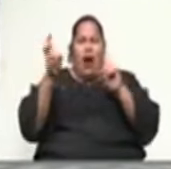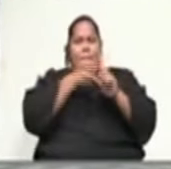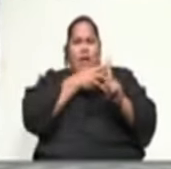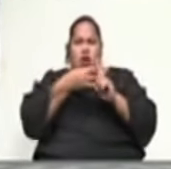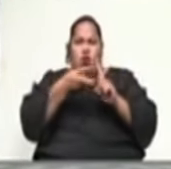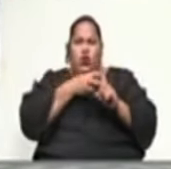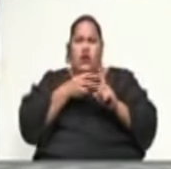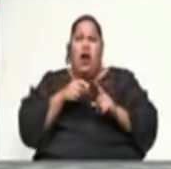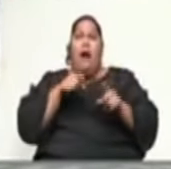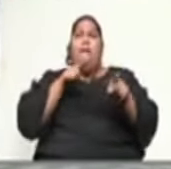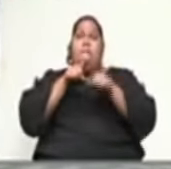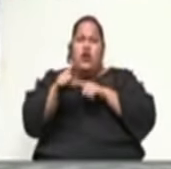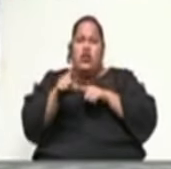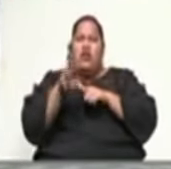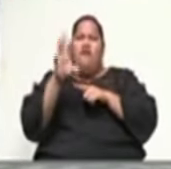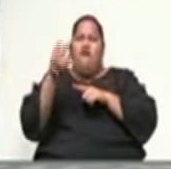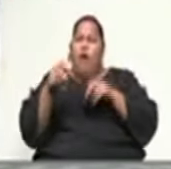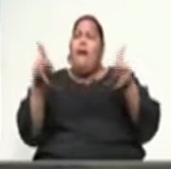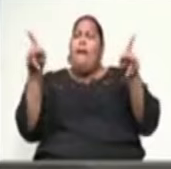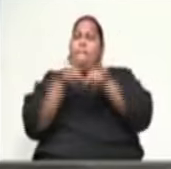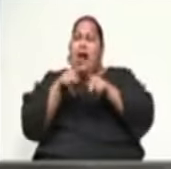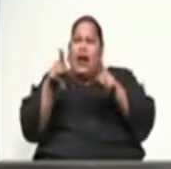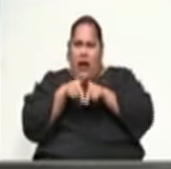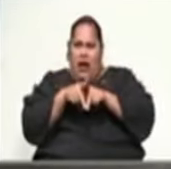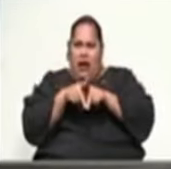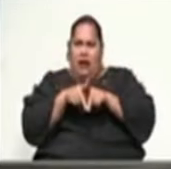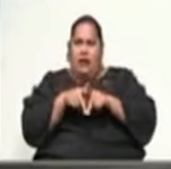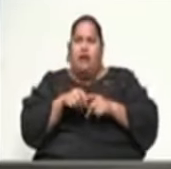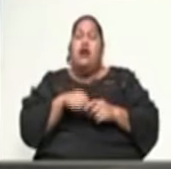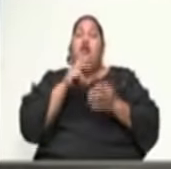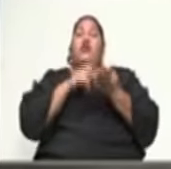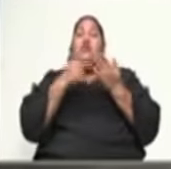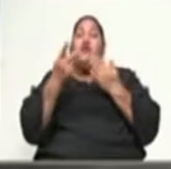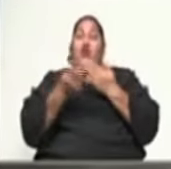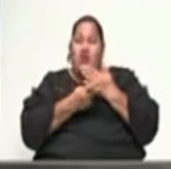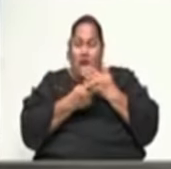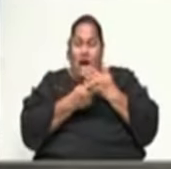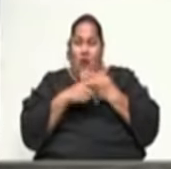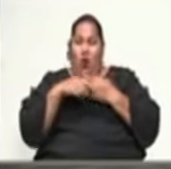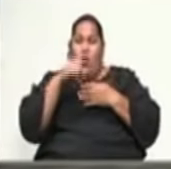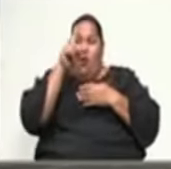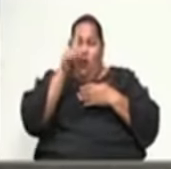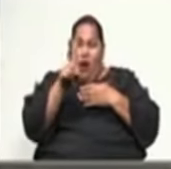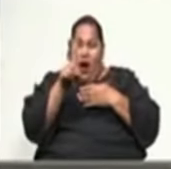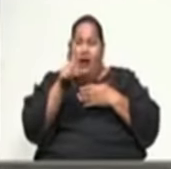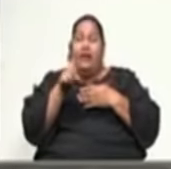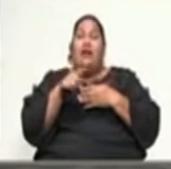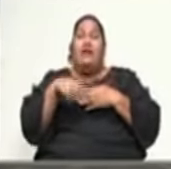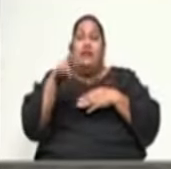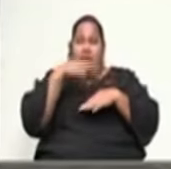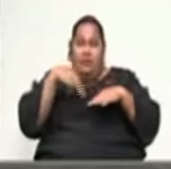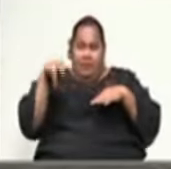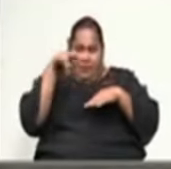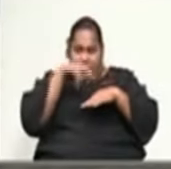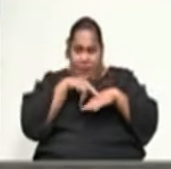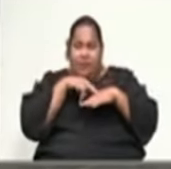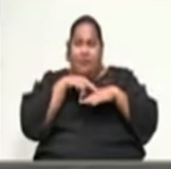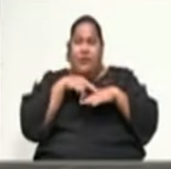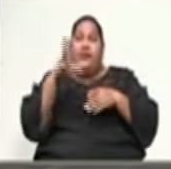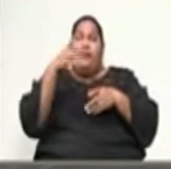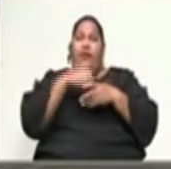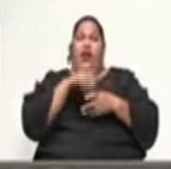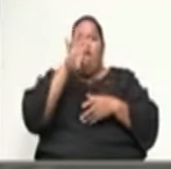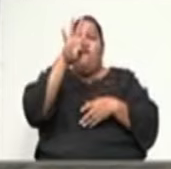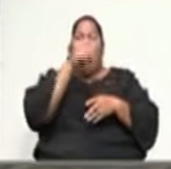and mostly from their intimate partners the program which is the only one of its kind in the region includes four